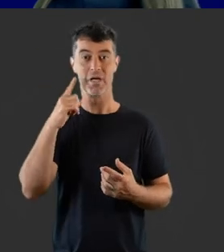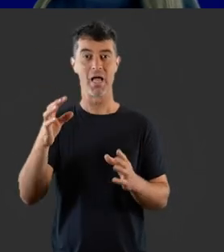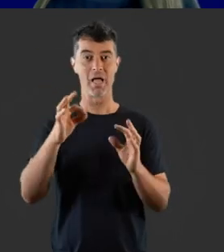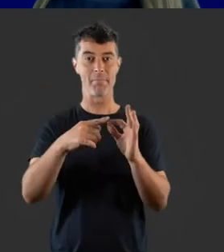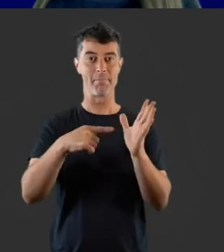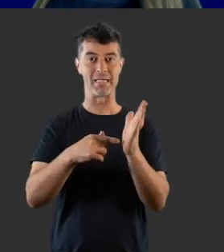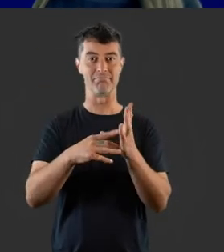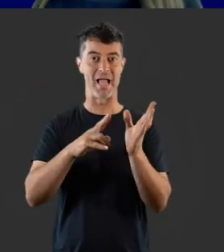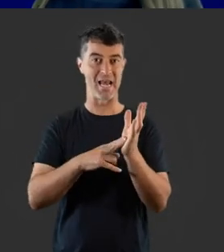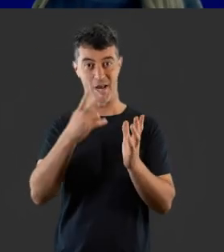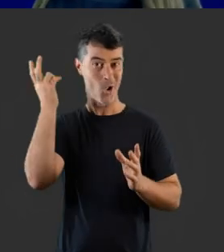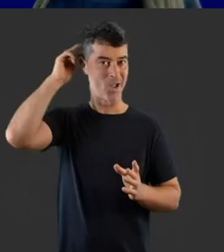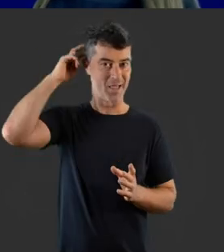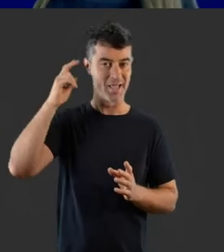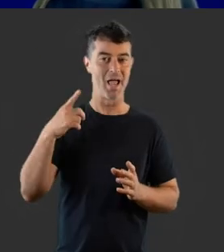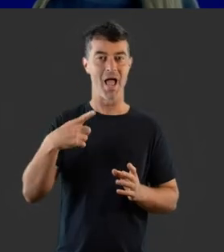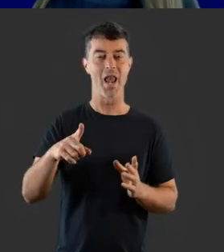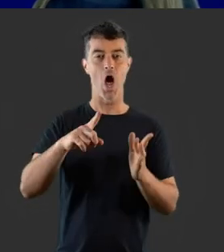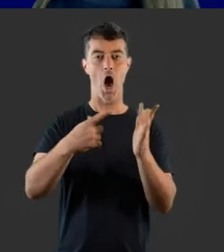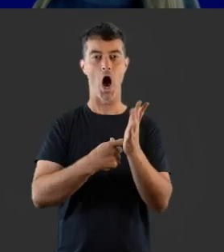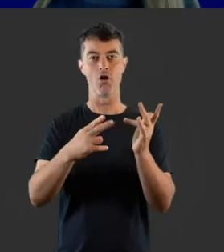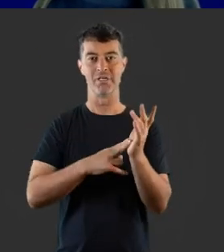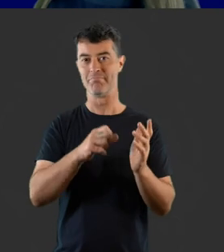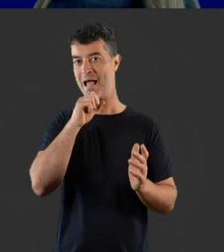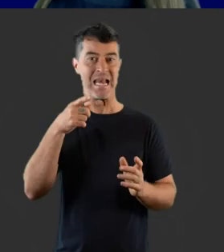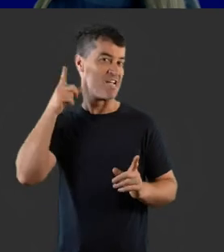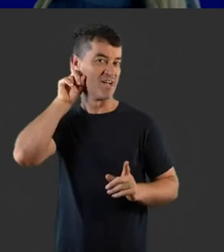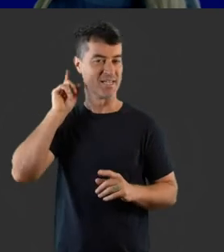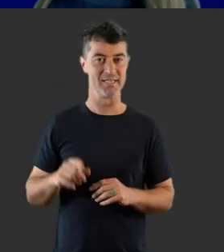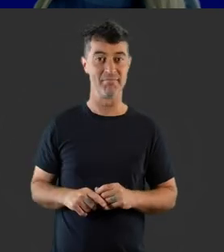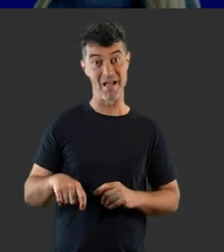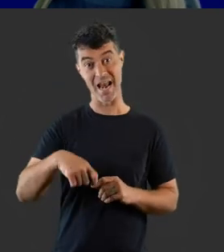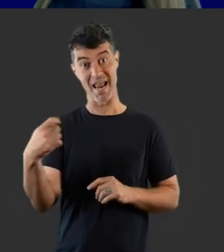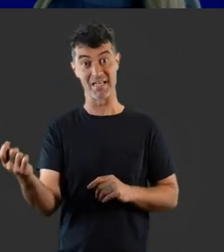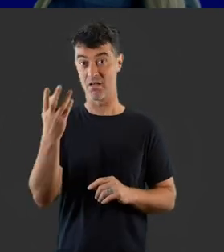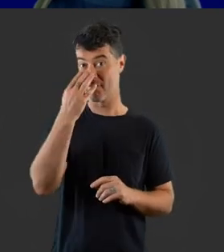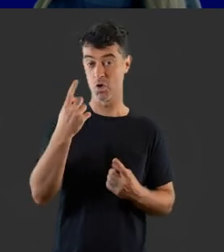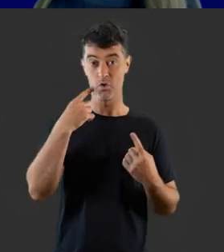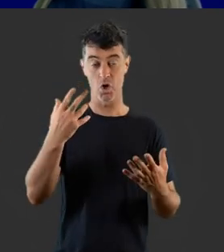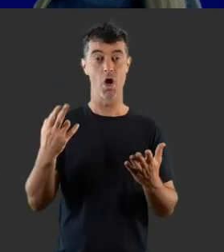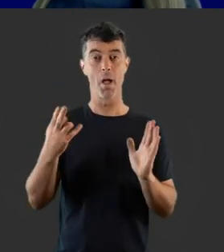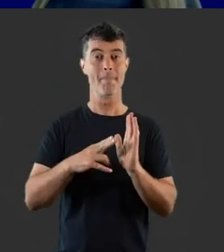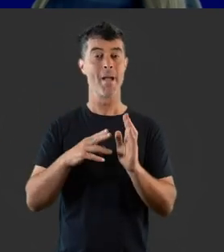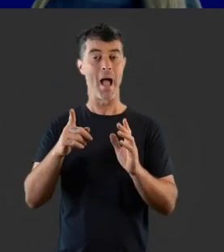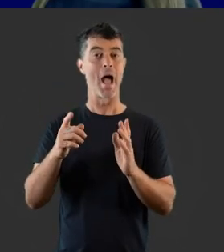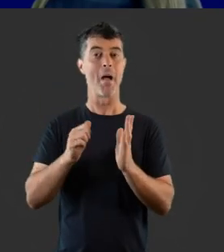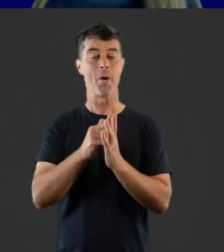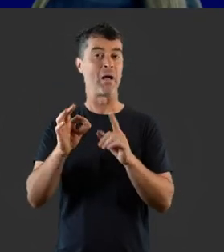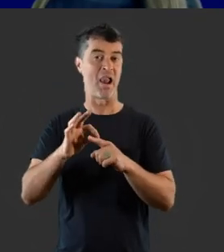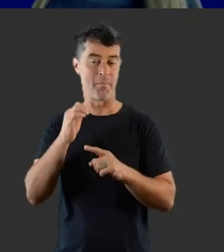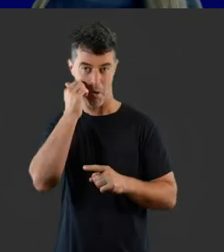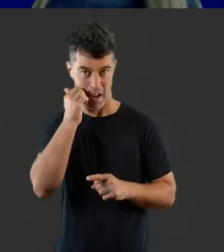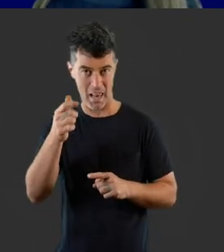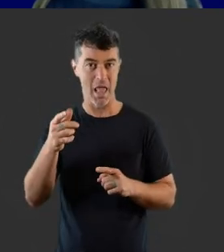The first photograph shows a batman themed cochlear implant and an iron man themed hearing aid. The next